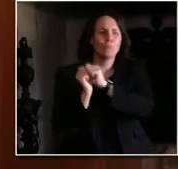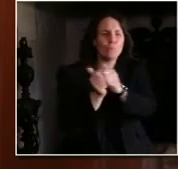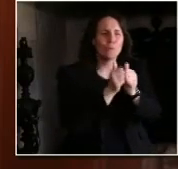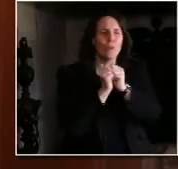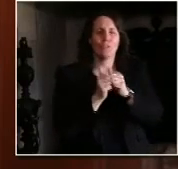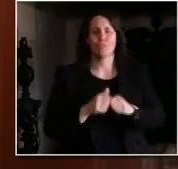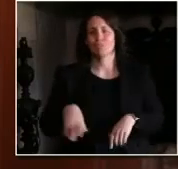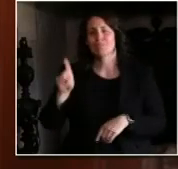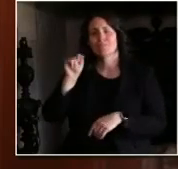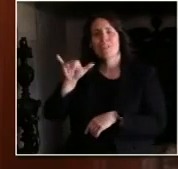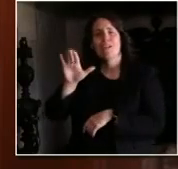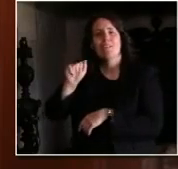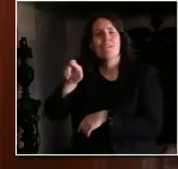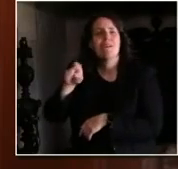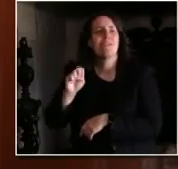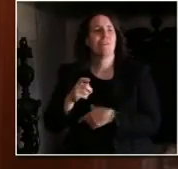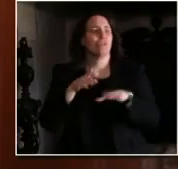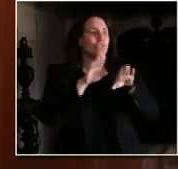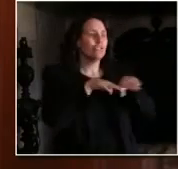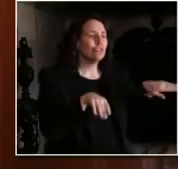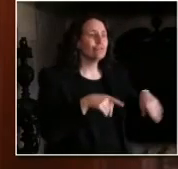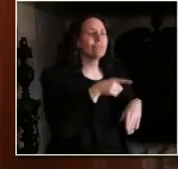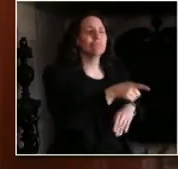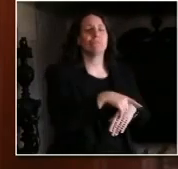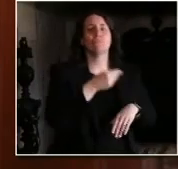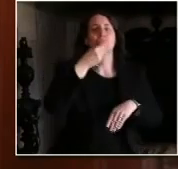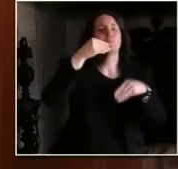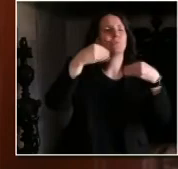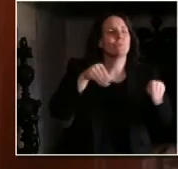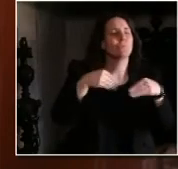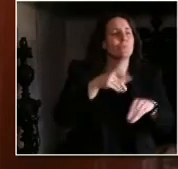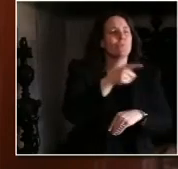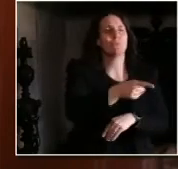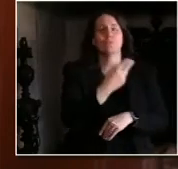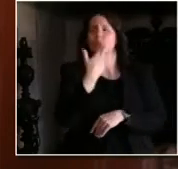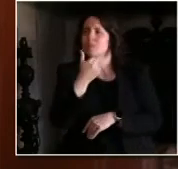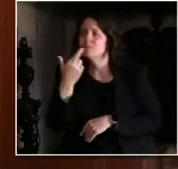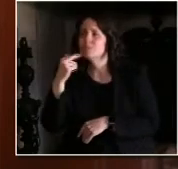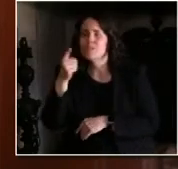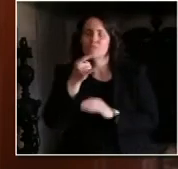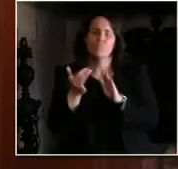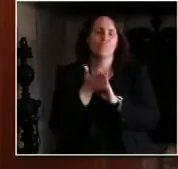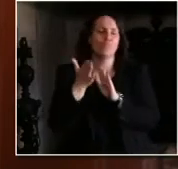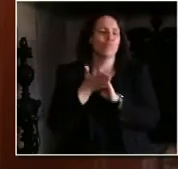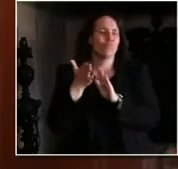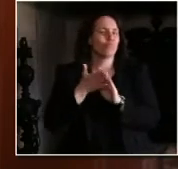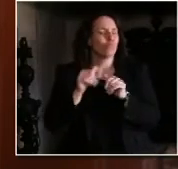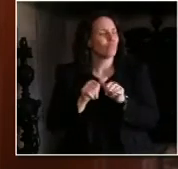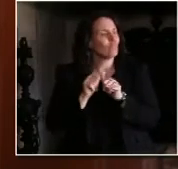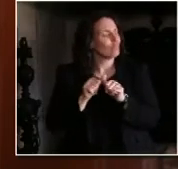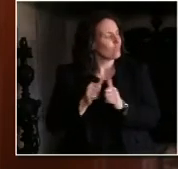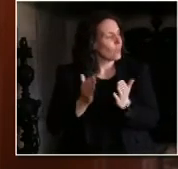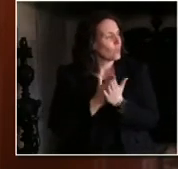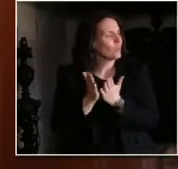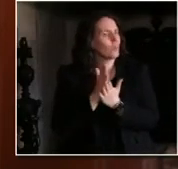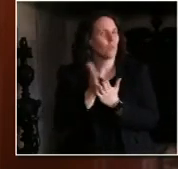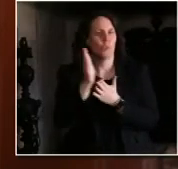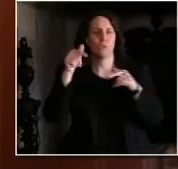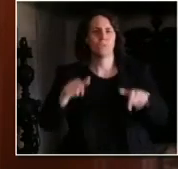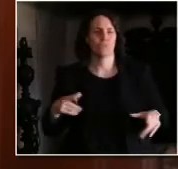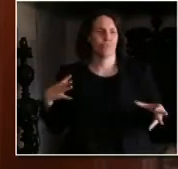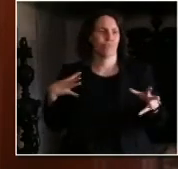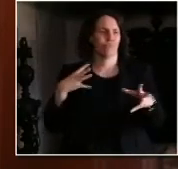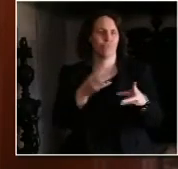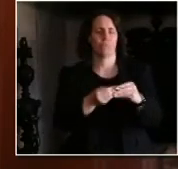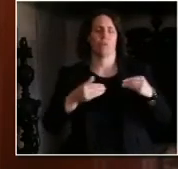and making food so our restaurants can keep their doors open. And to the untold stories of folks across our